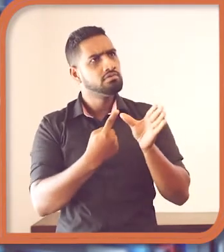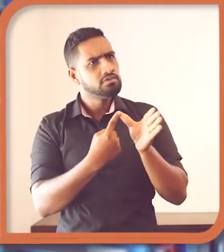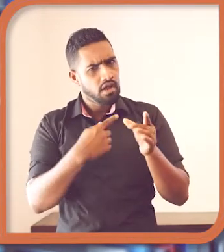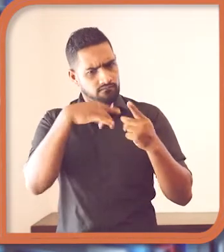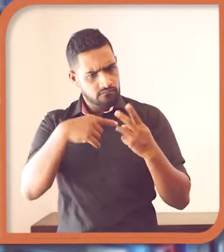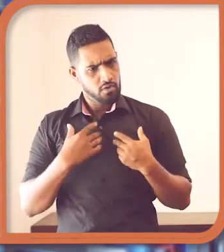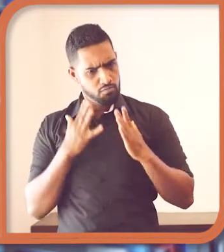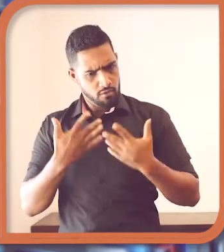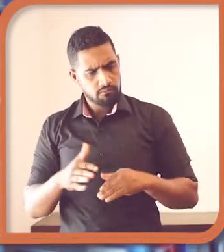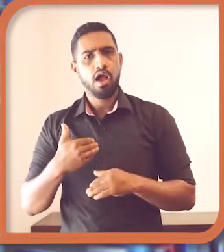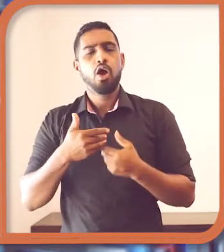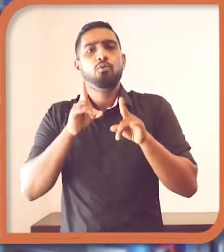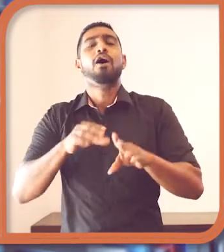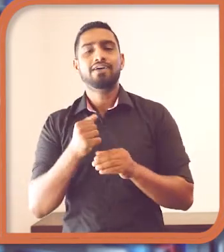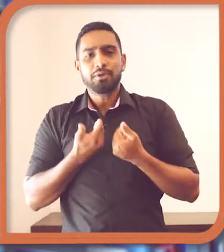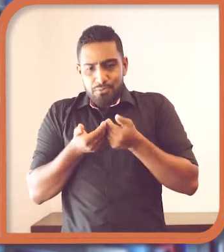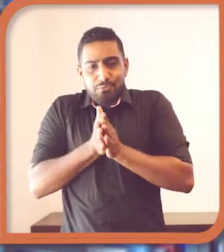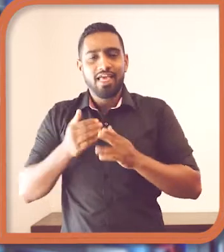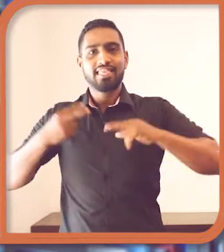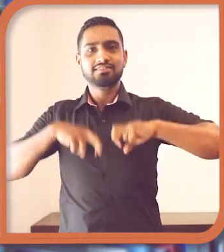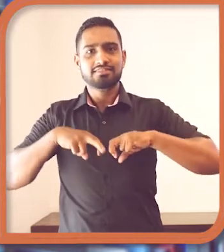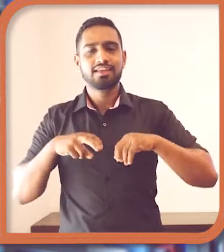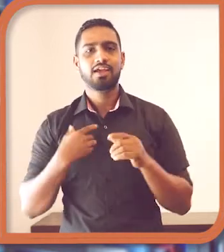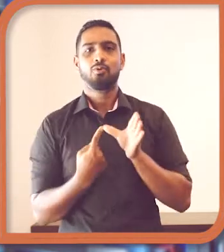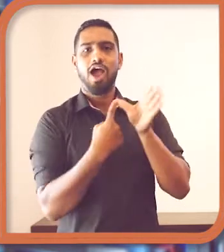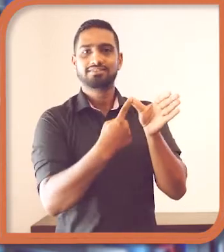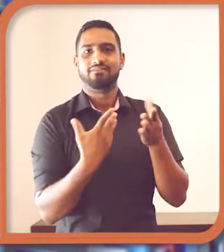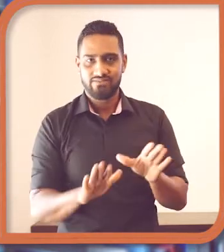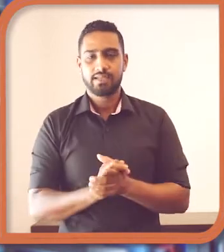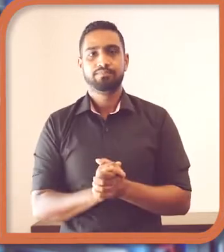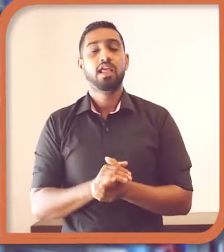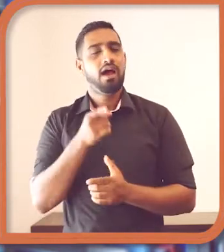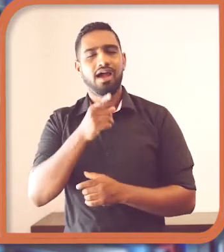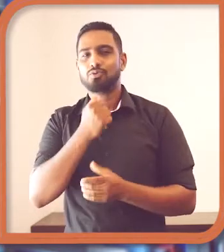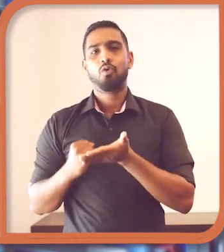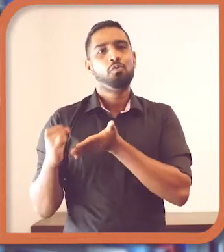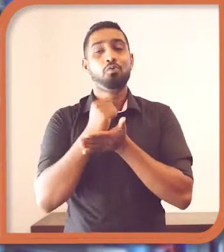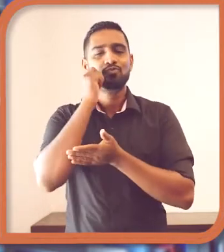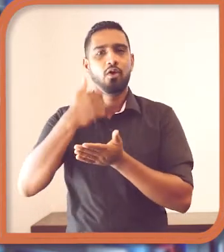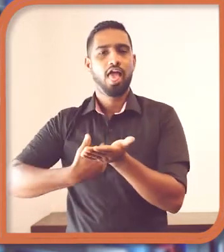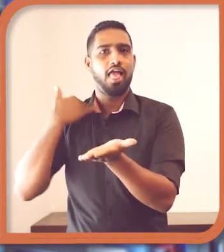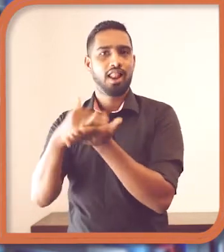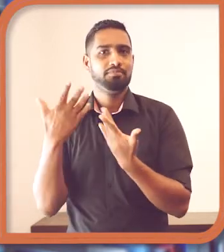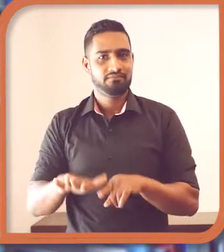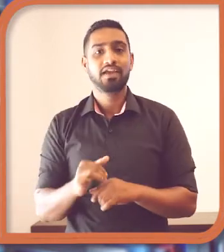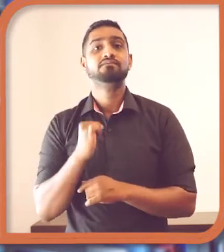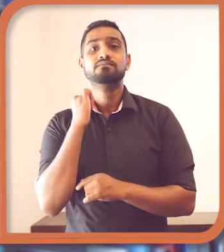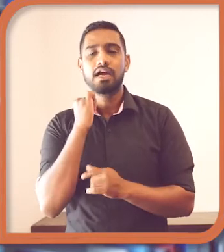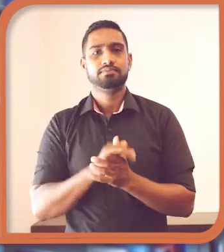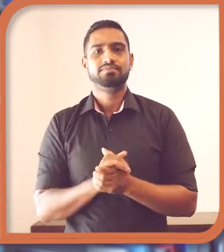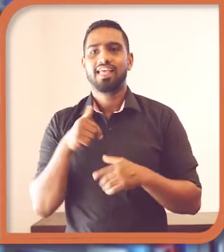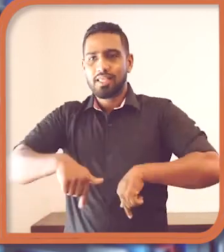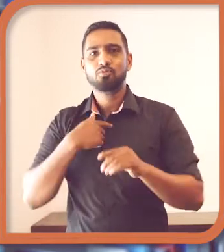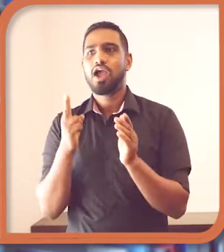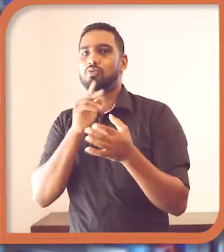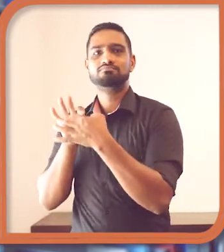lot of answers from us which means that we have to identify who we are and it helped everyone a lot. Not